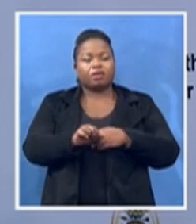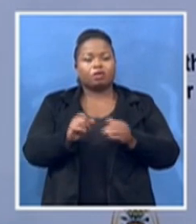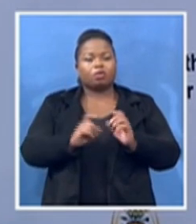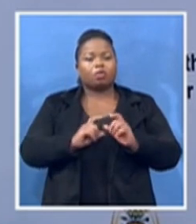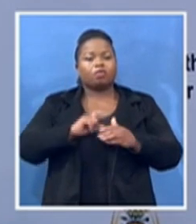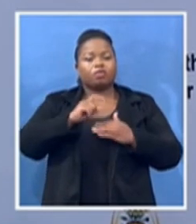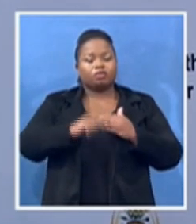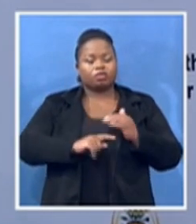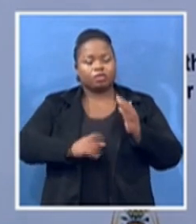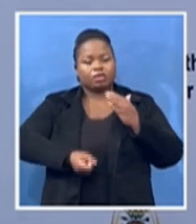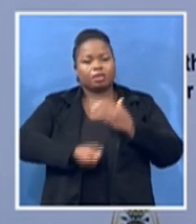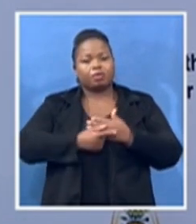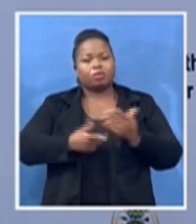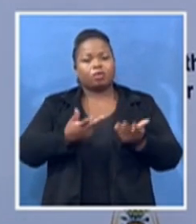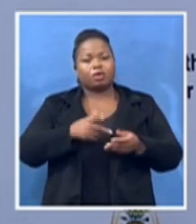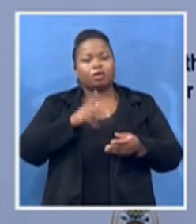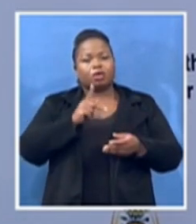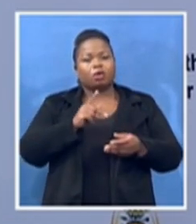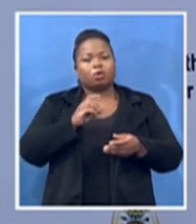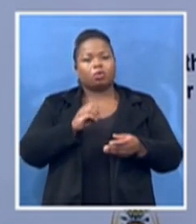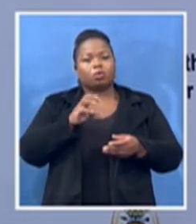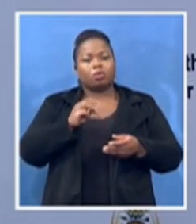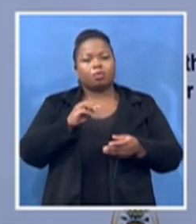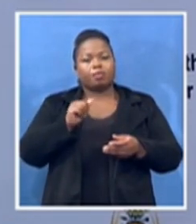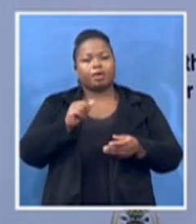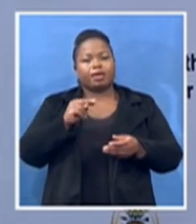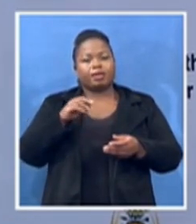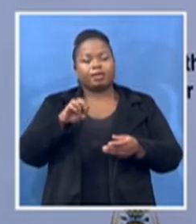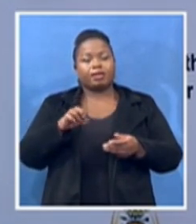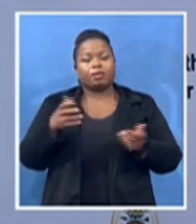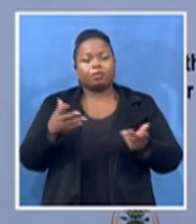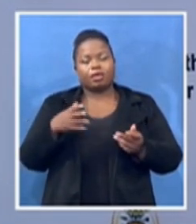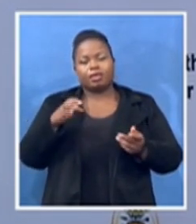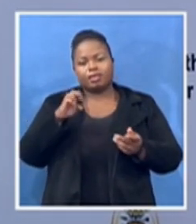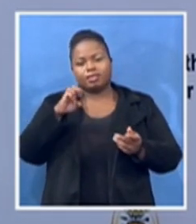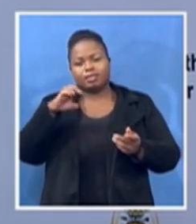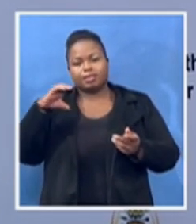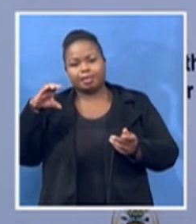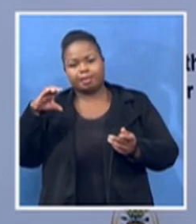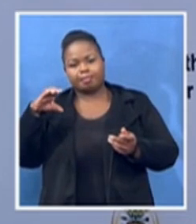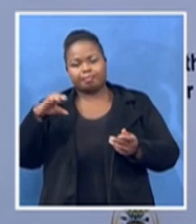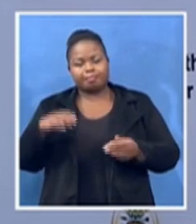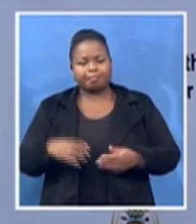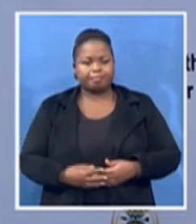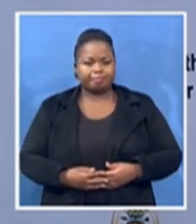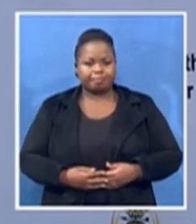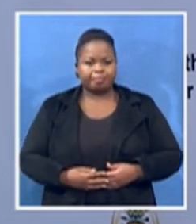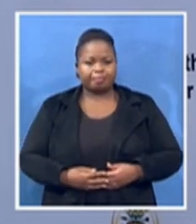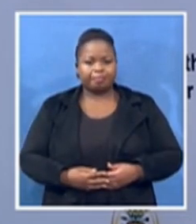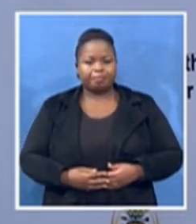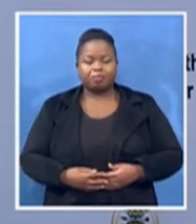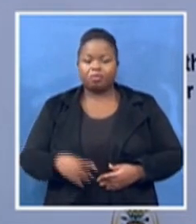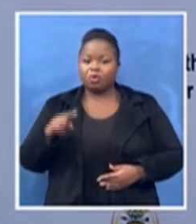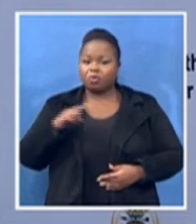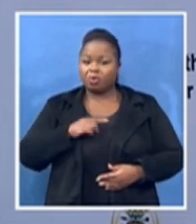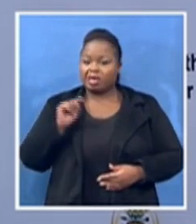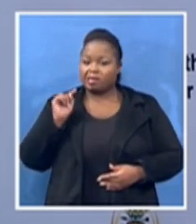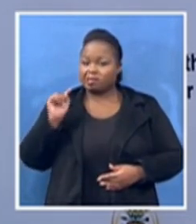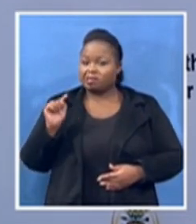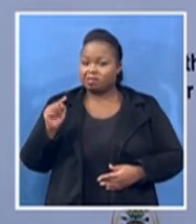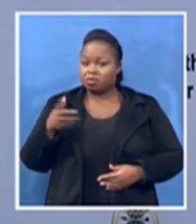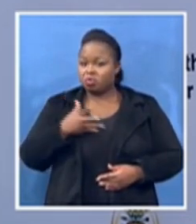in Eastern Cape. Because of her gender, she was refused a right